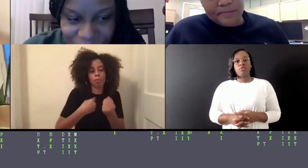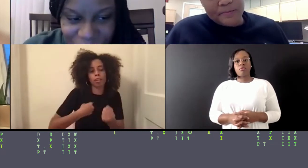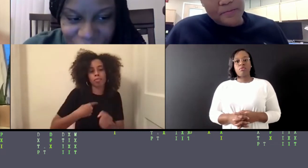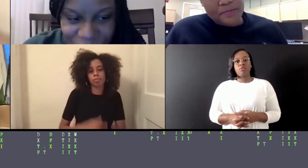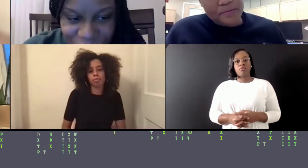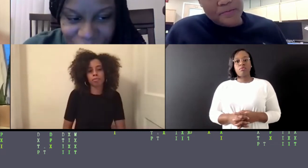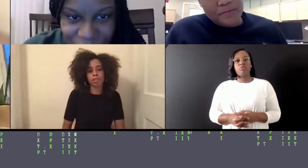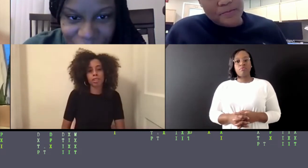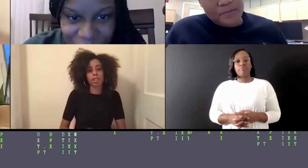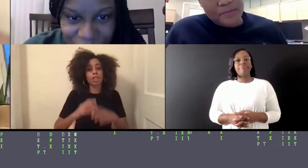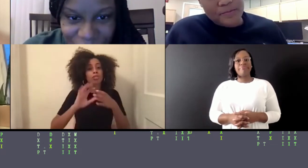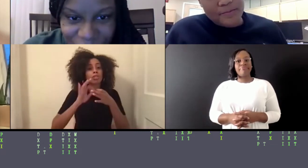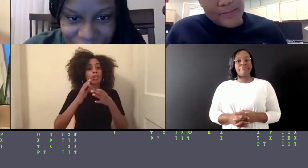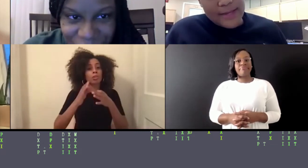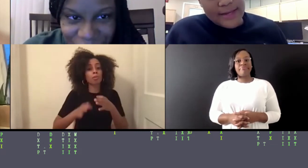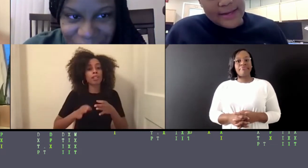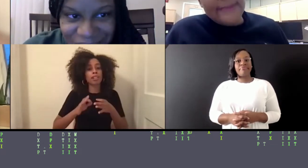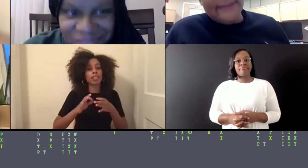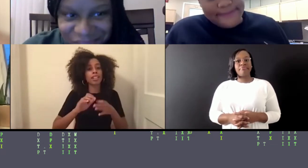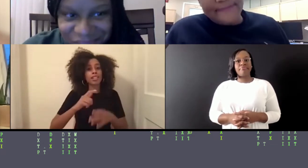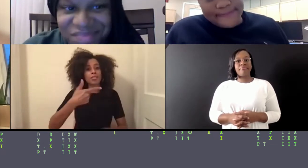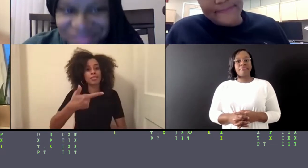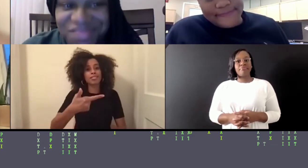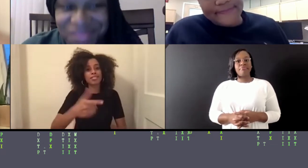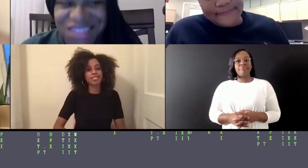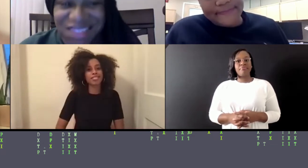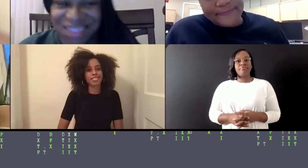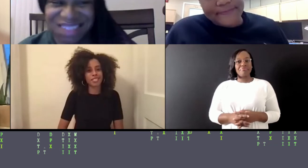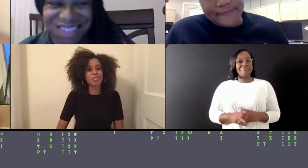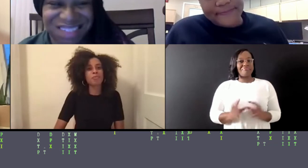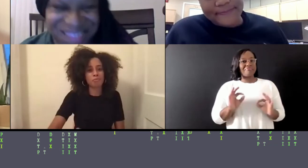Or just in the way that you needed at that moment. Yeah.